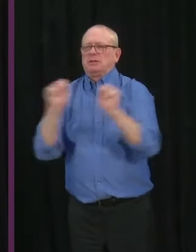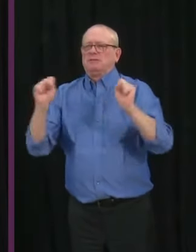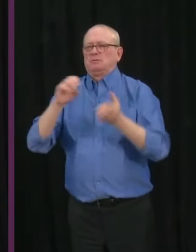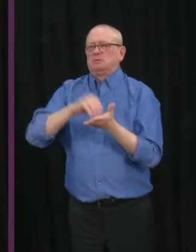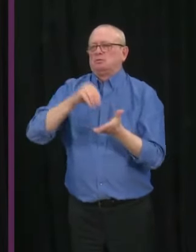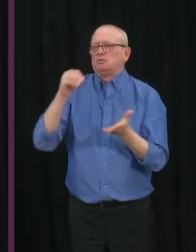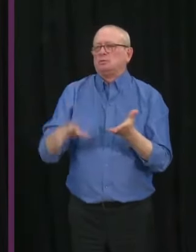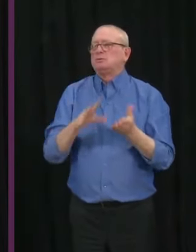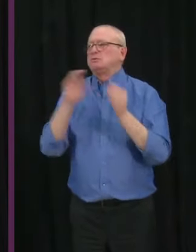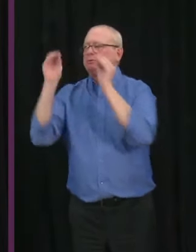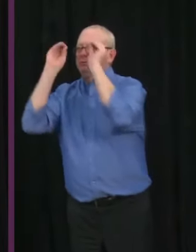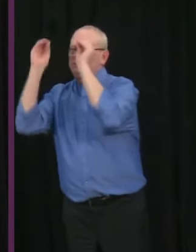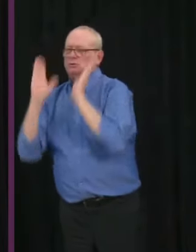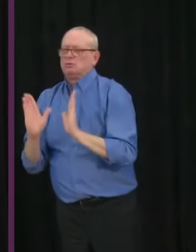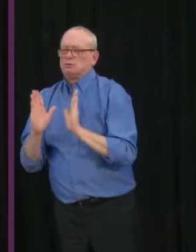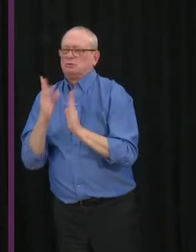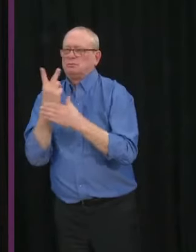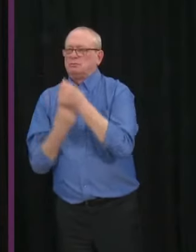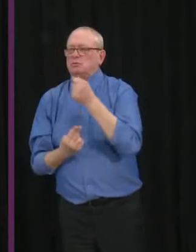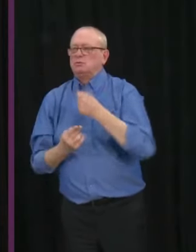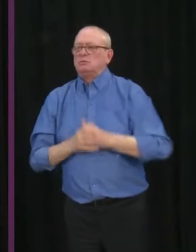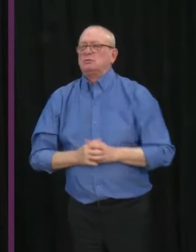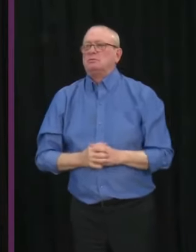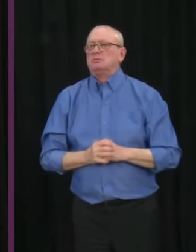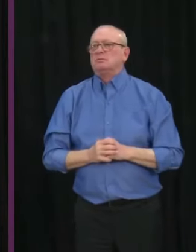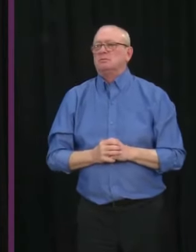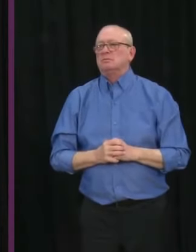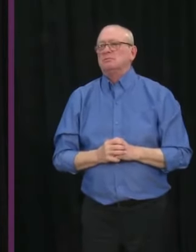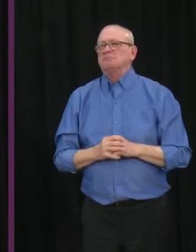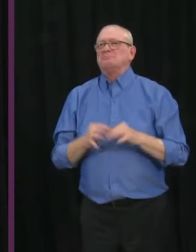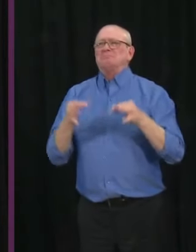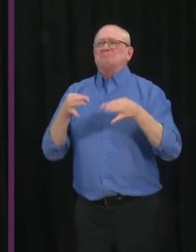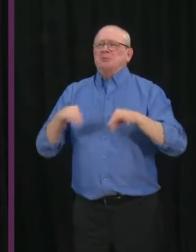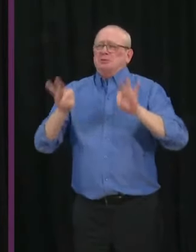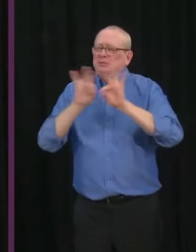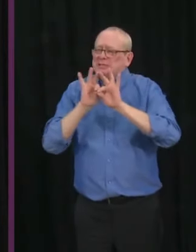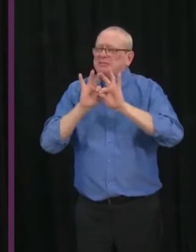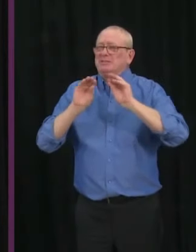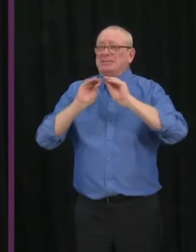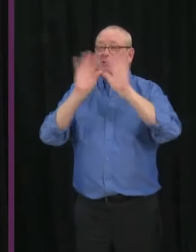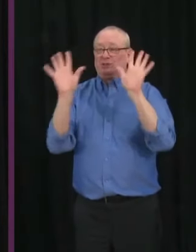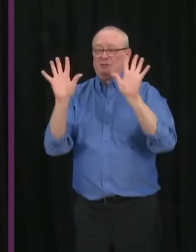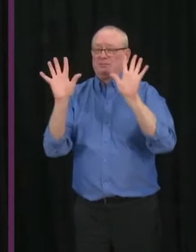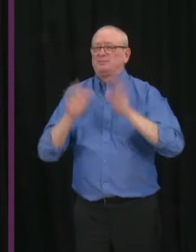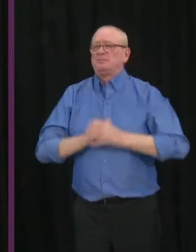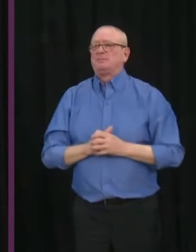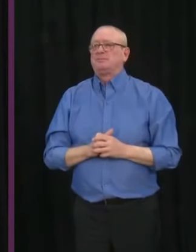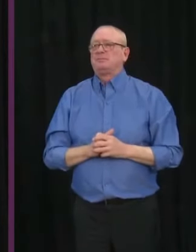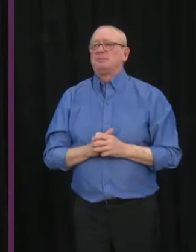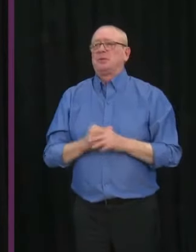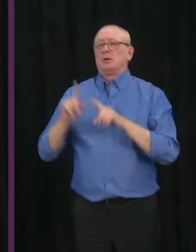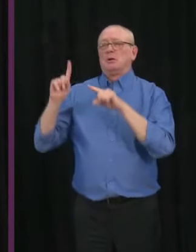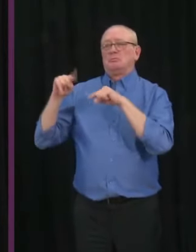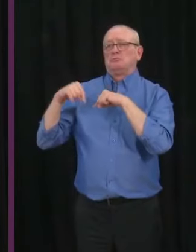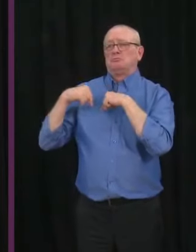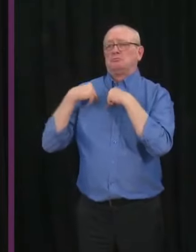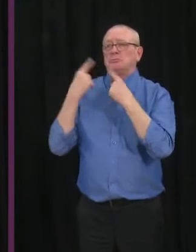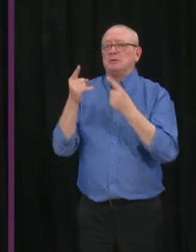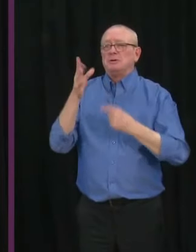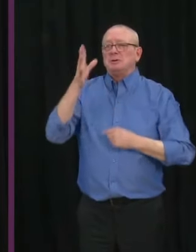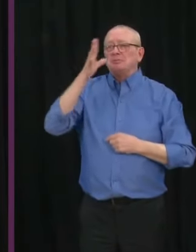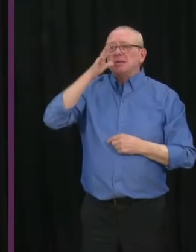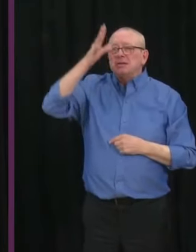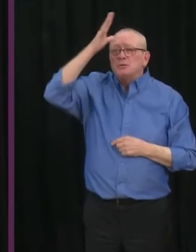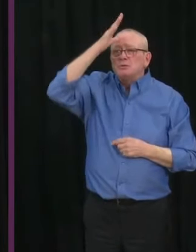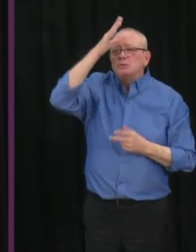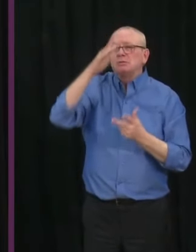needs to be clear on this point. Over the fall, we received feedback from parents, education stakeholders, and